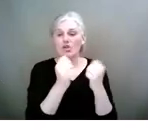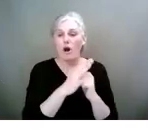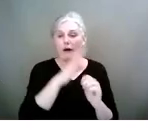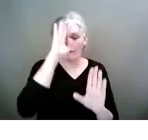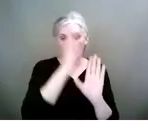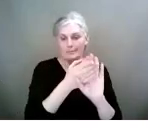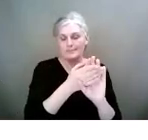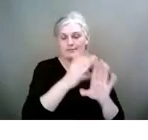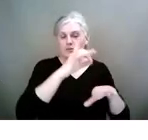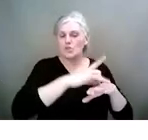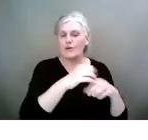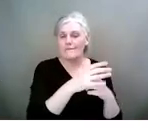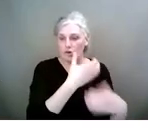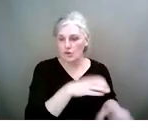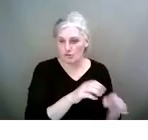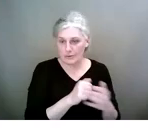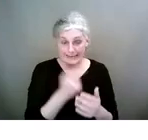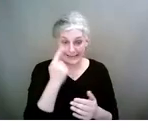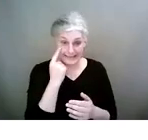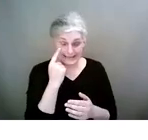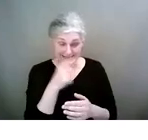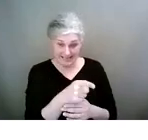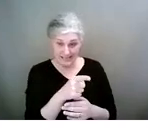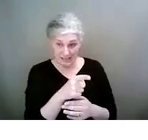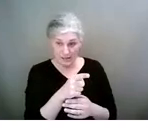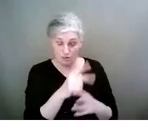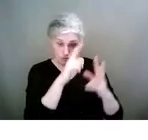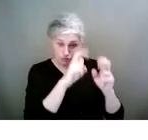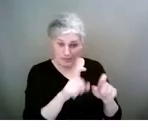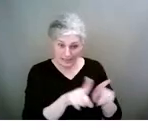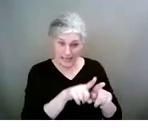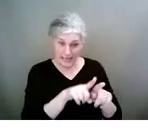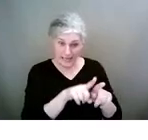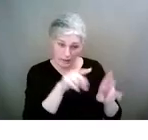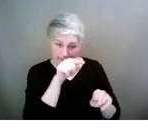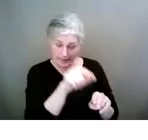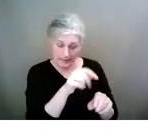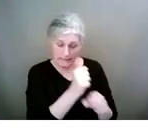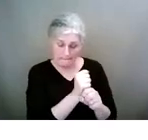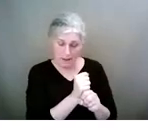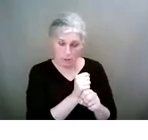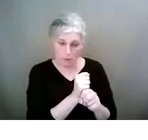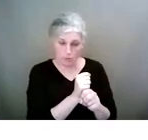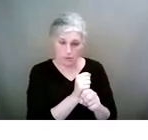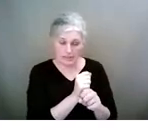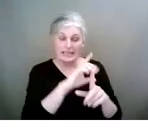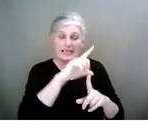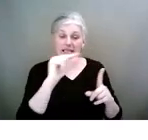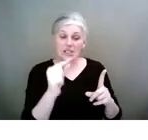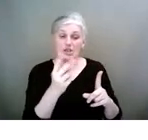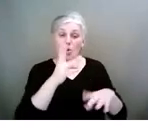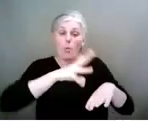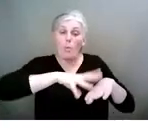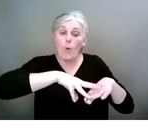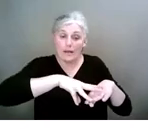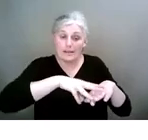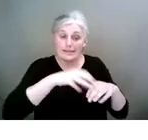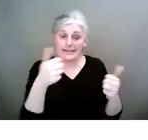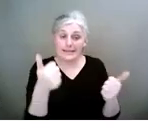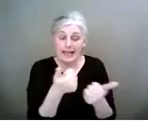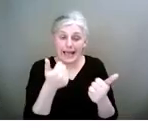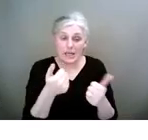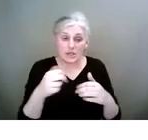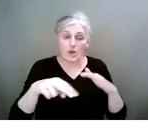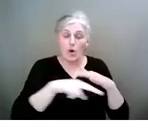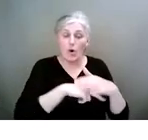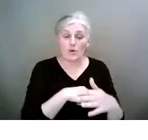say that. And we have some research there as well from the Digital Wellness Lab about, you know, any under 18 months of age, you should be